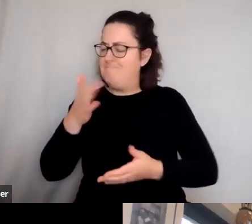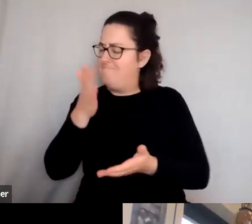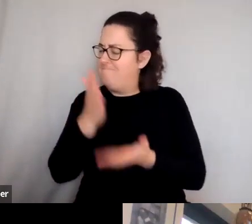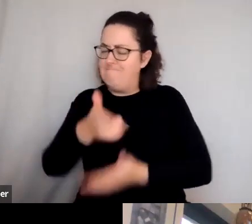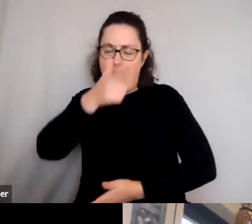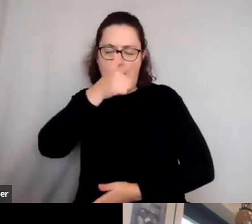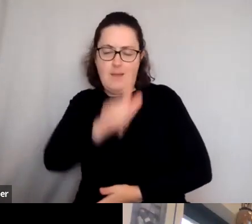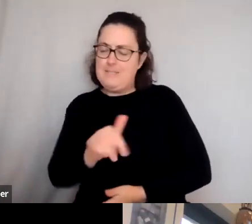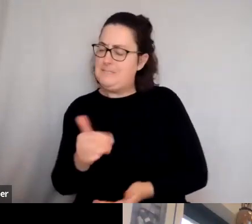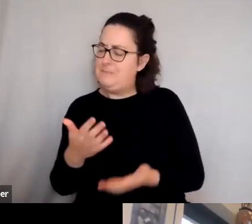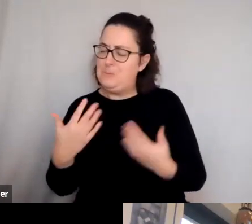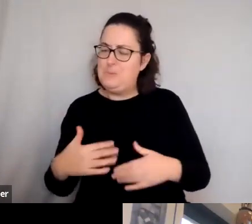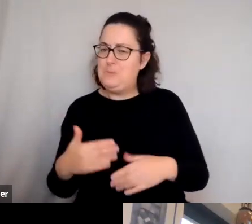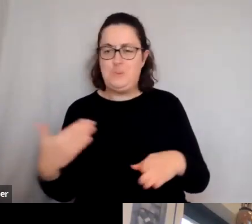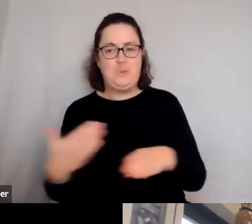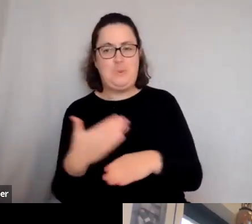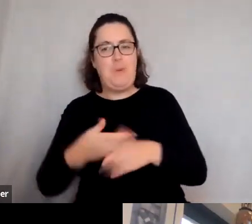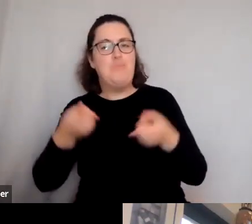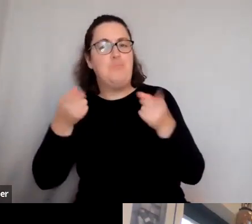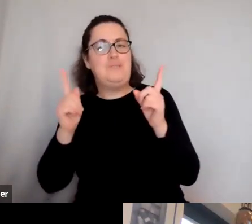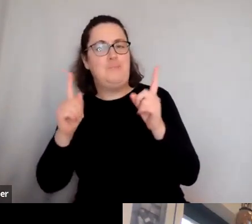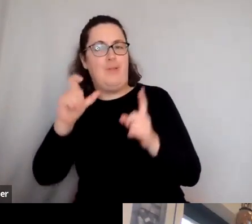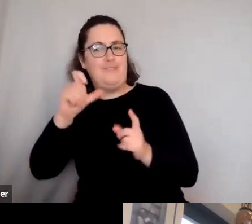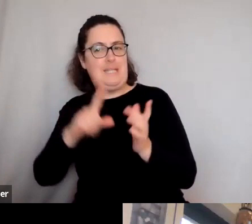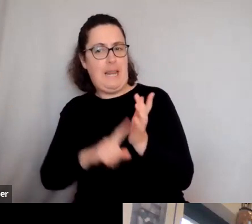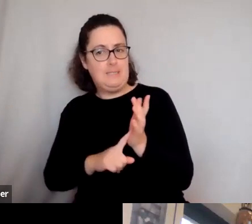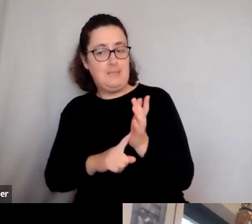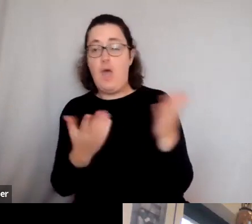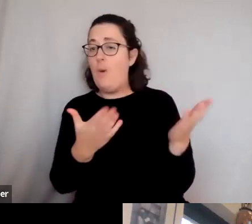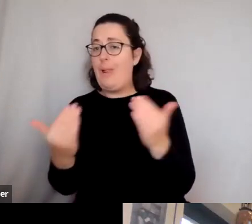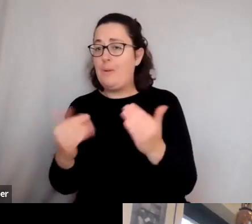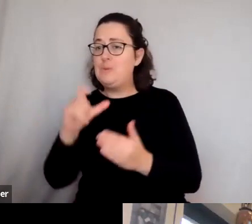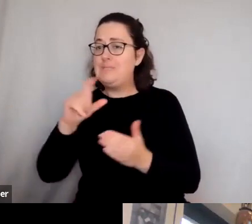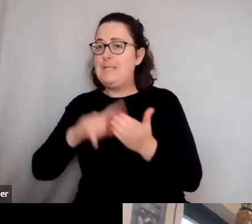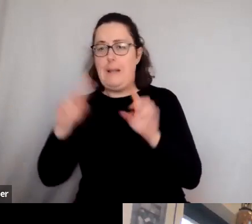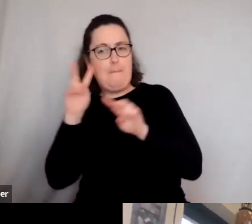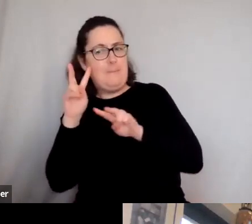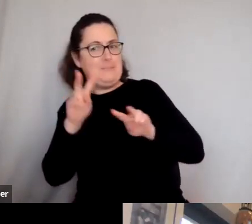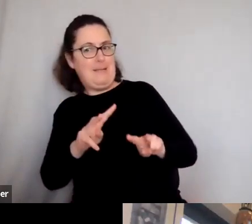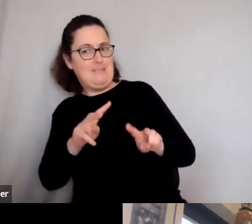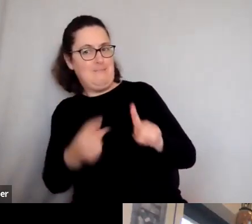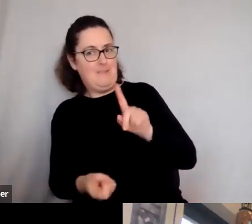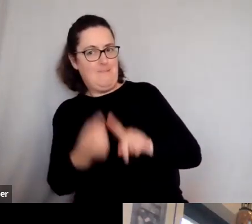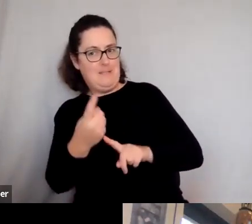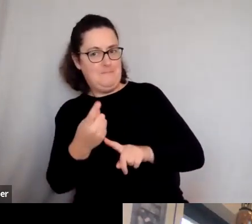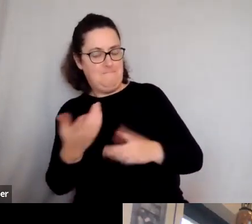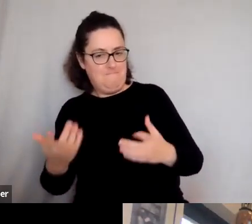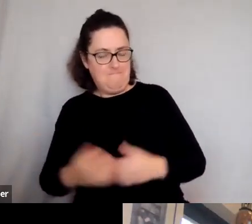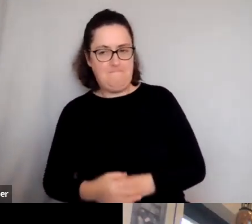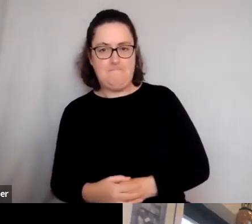Lit and I'd like to welcome you to this lunchtime City Lit Perspectives event. About